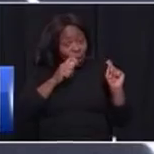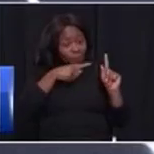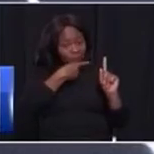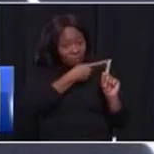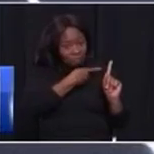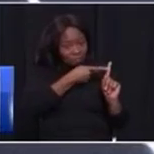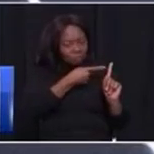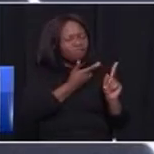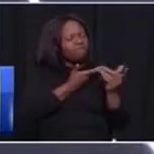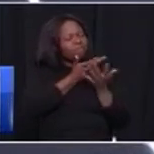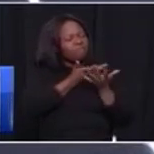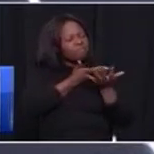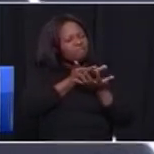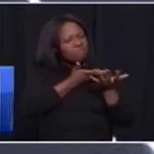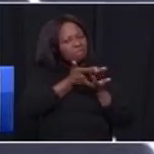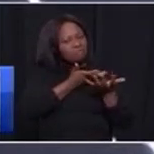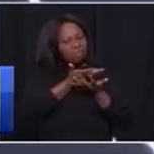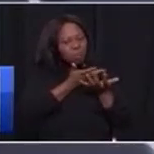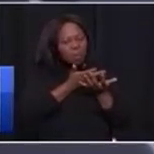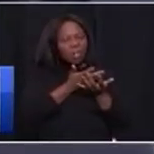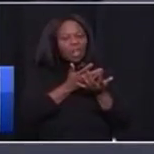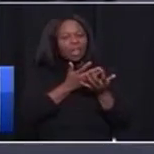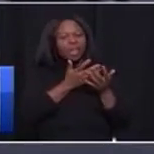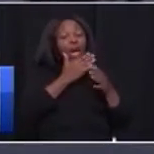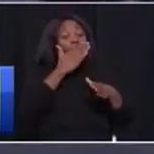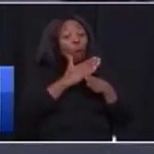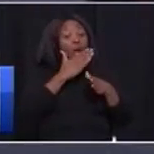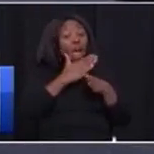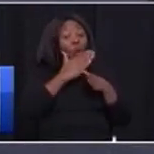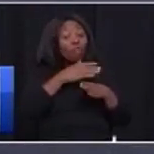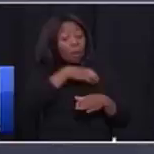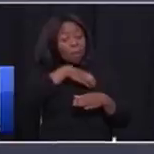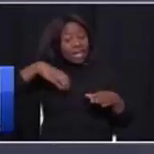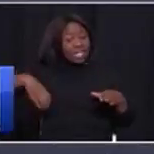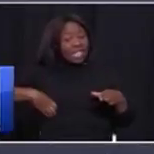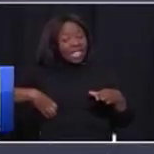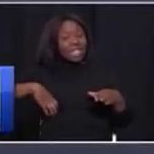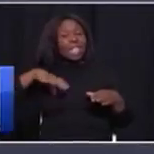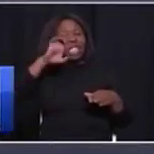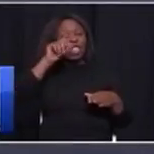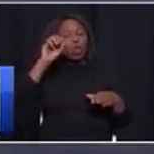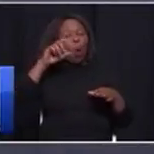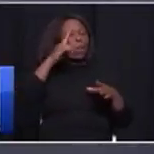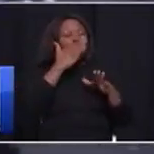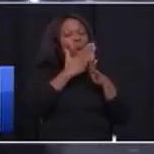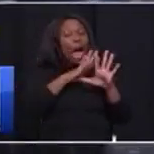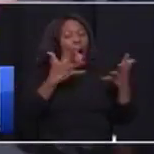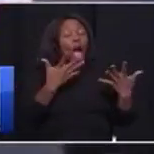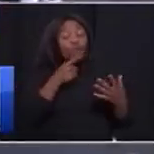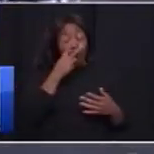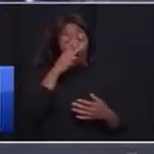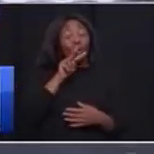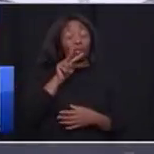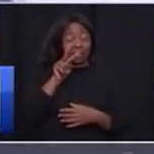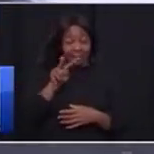have been talking about how to take forward the work of the president on the e-tols you will see you will